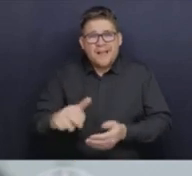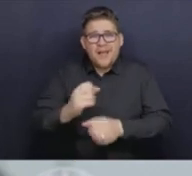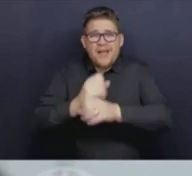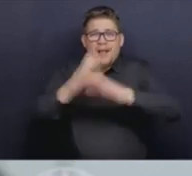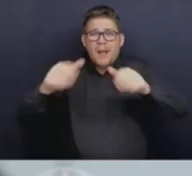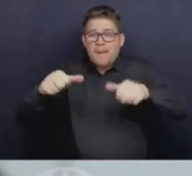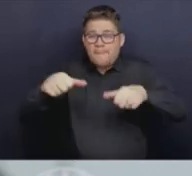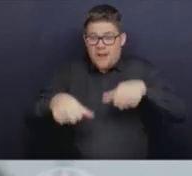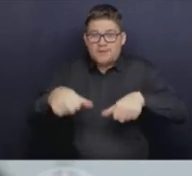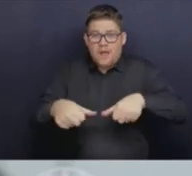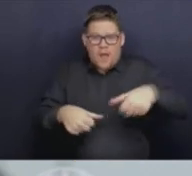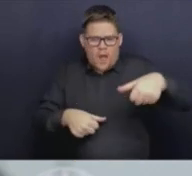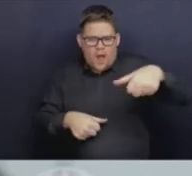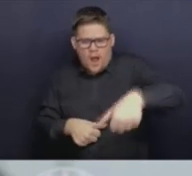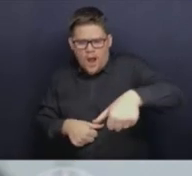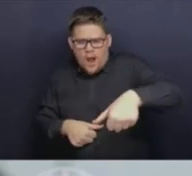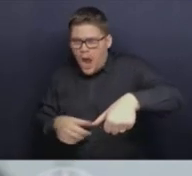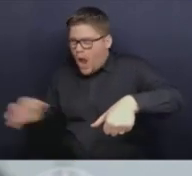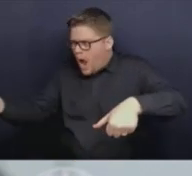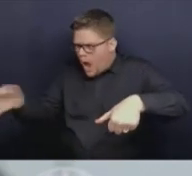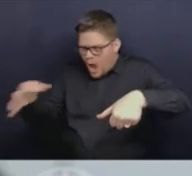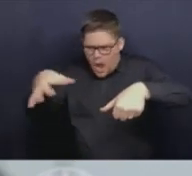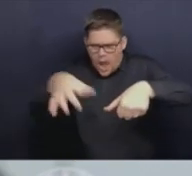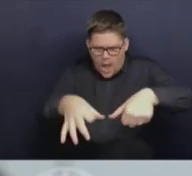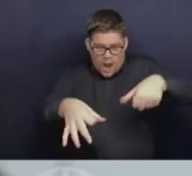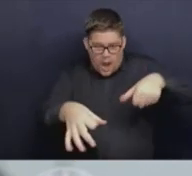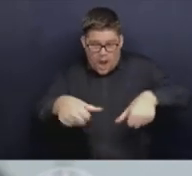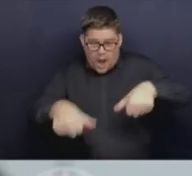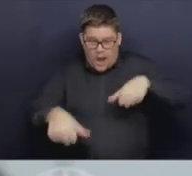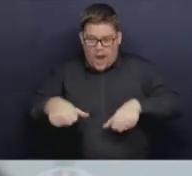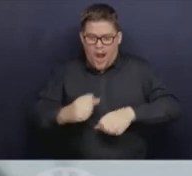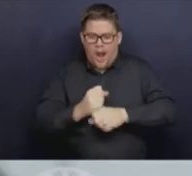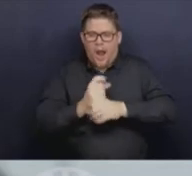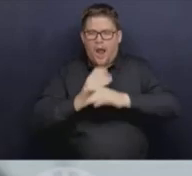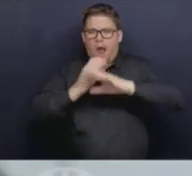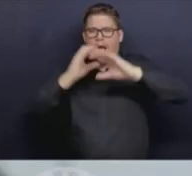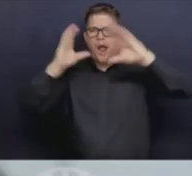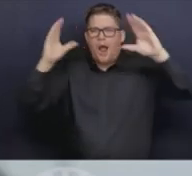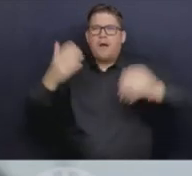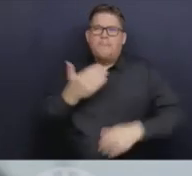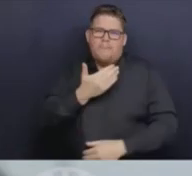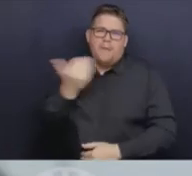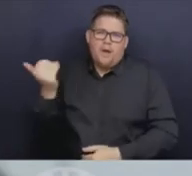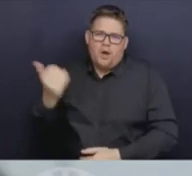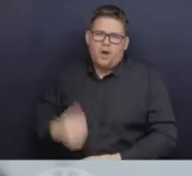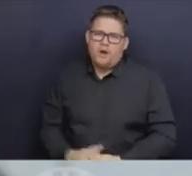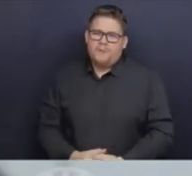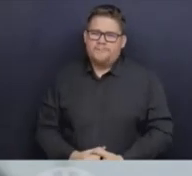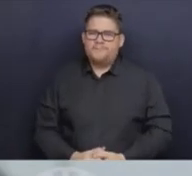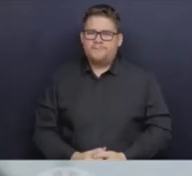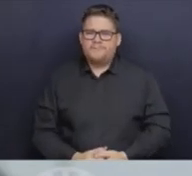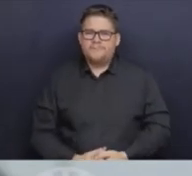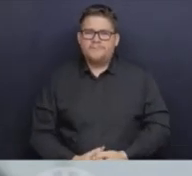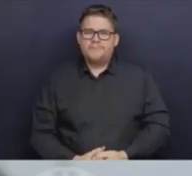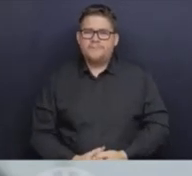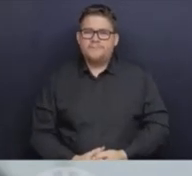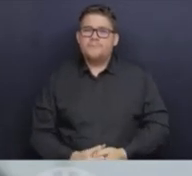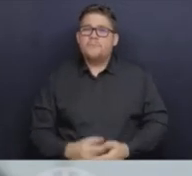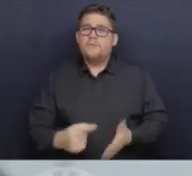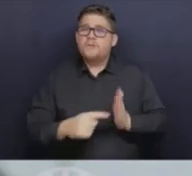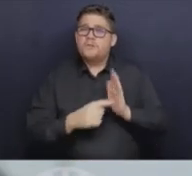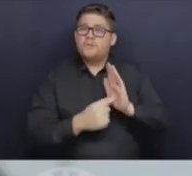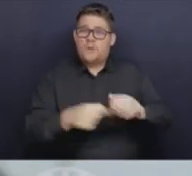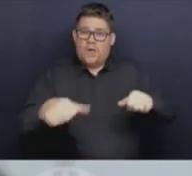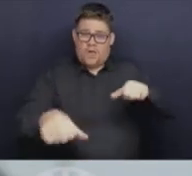the picture. So what is it telling us? And the short, the good news is it's telling us that influenza continues to decline